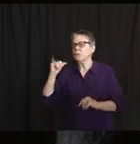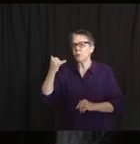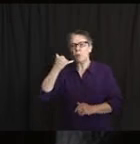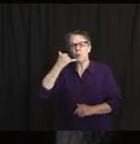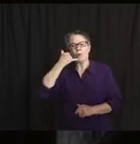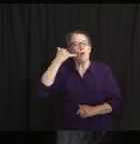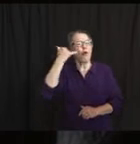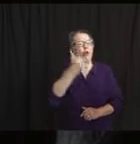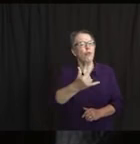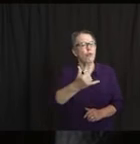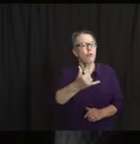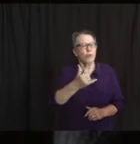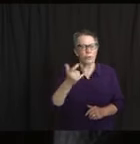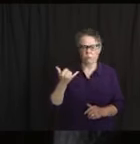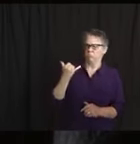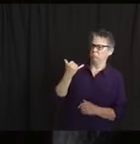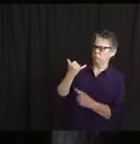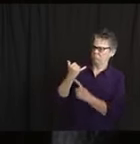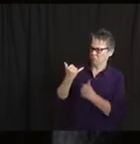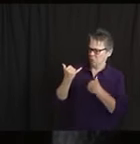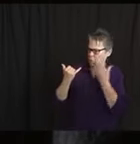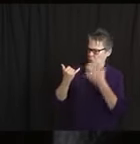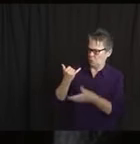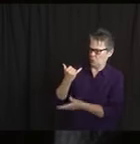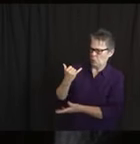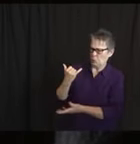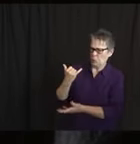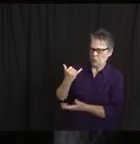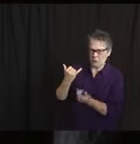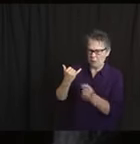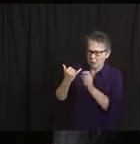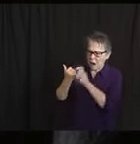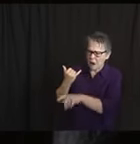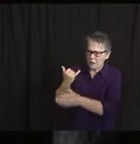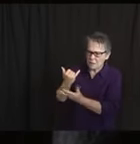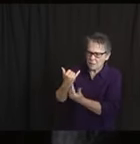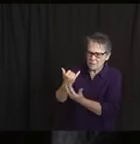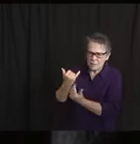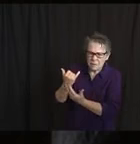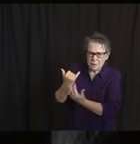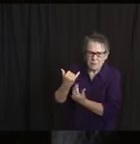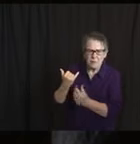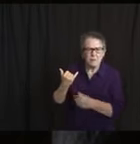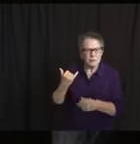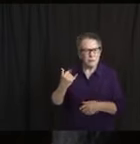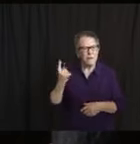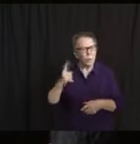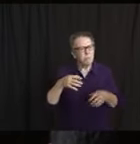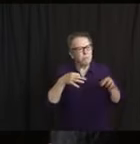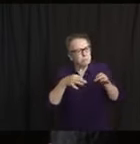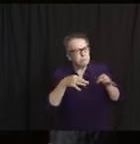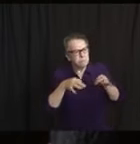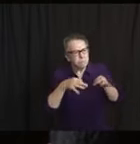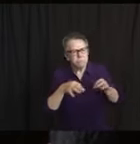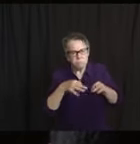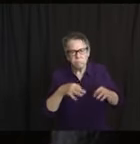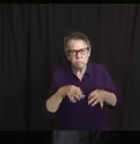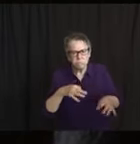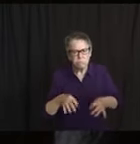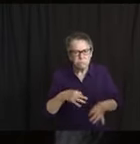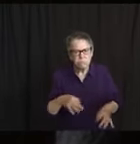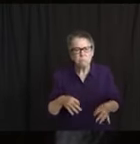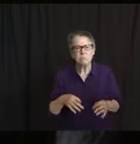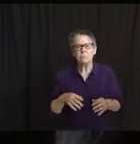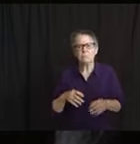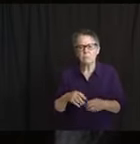entire time, the contact tracer is making assurances about the contact's privacy. Because that is first and foremost,